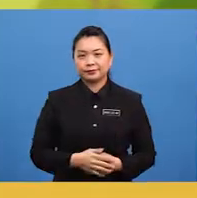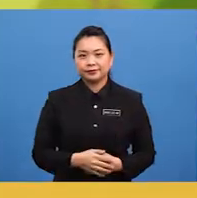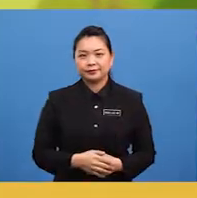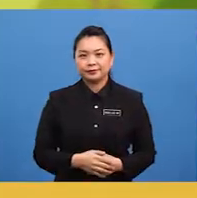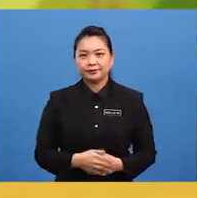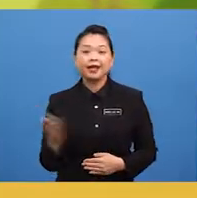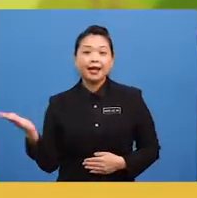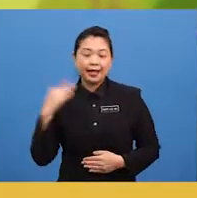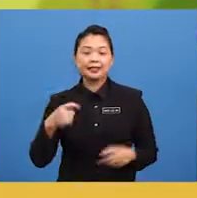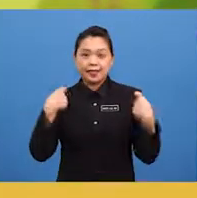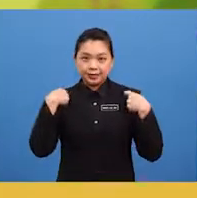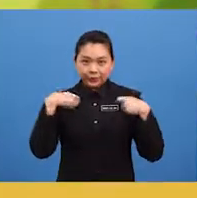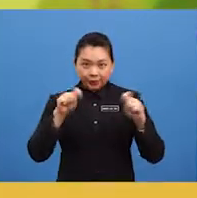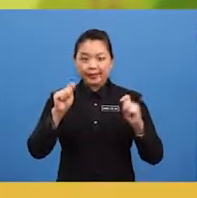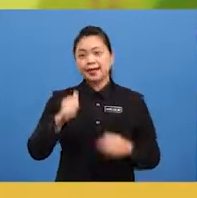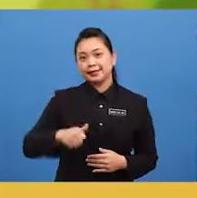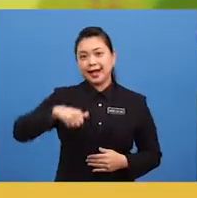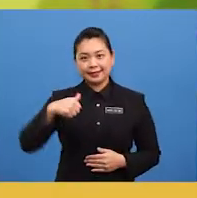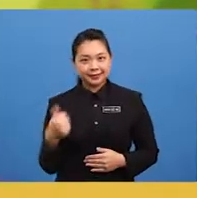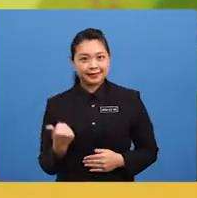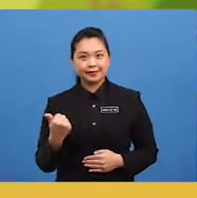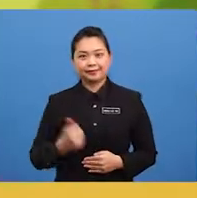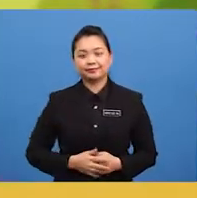Let's try another one.